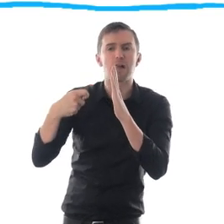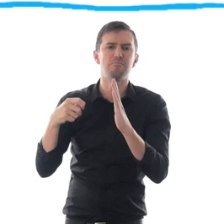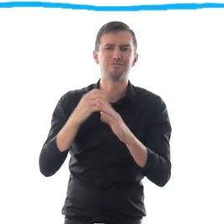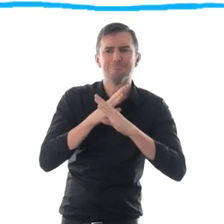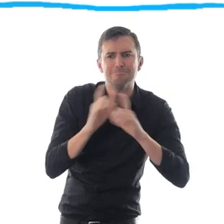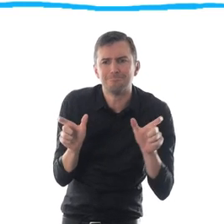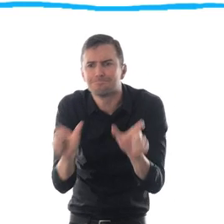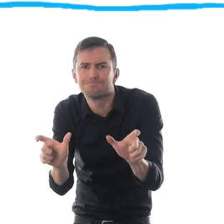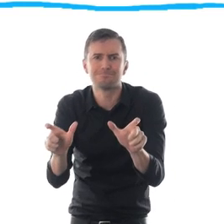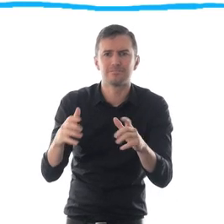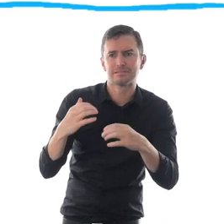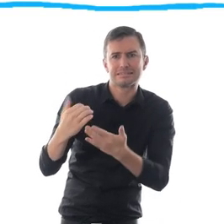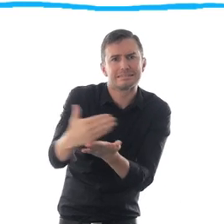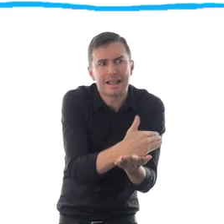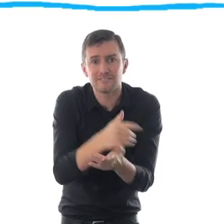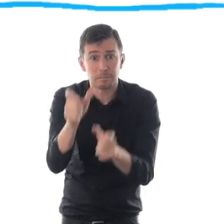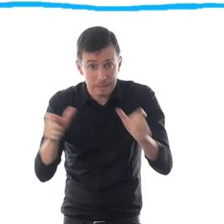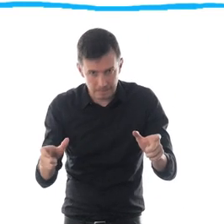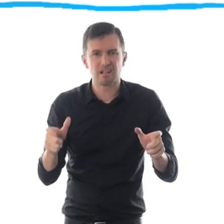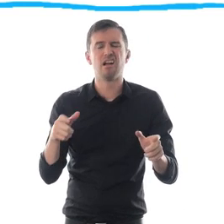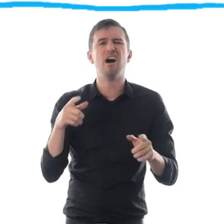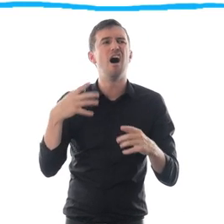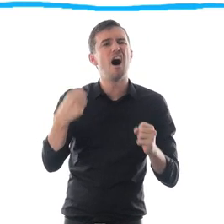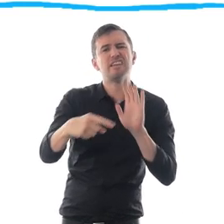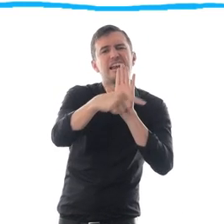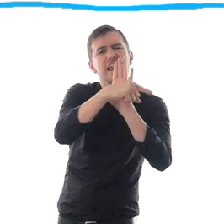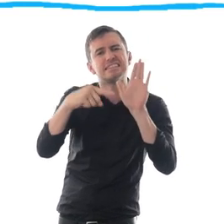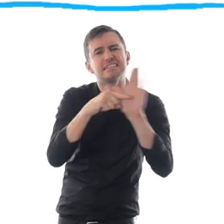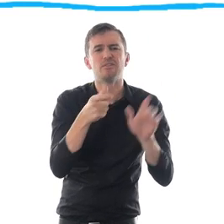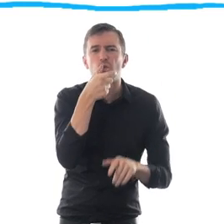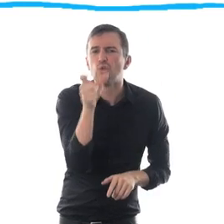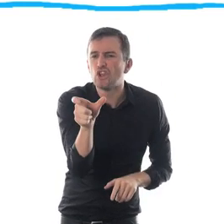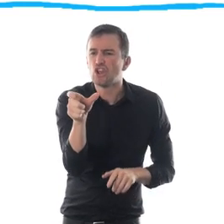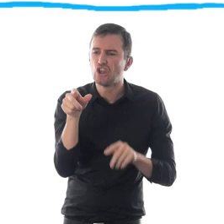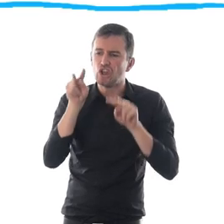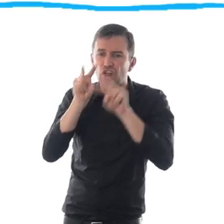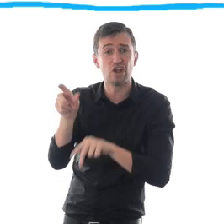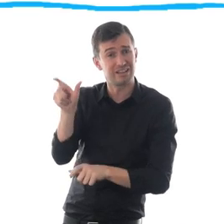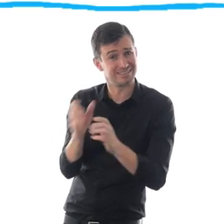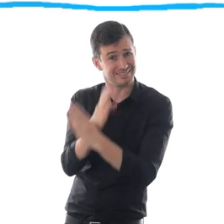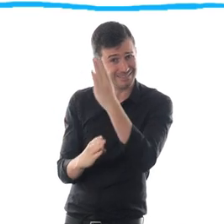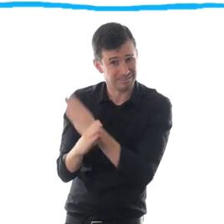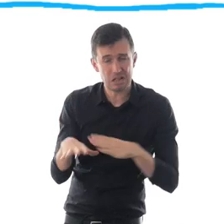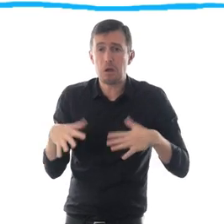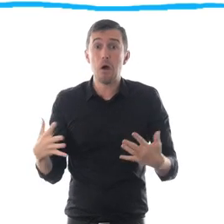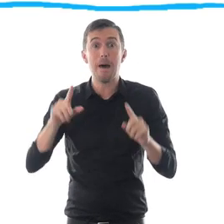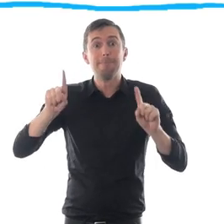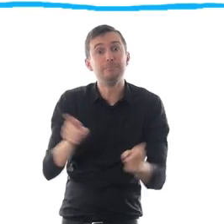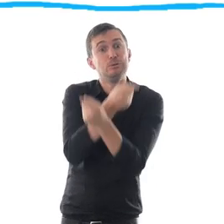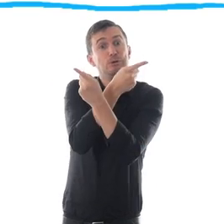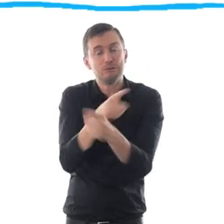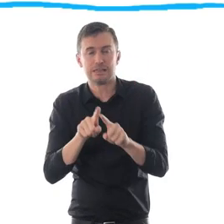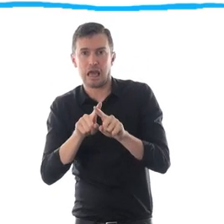programs such as those about polio or road safety, you'll often find patronizing or emotive phrases like victims or